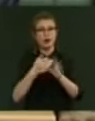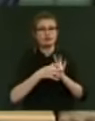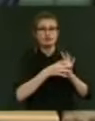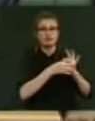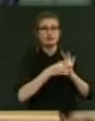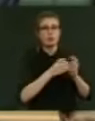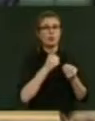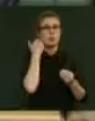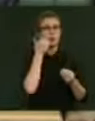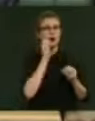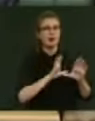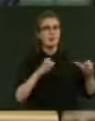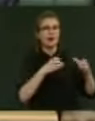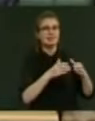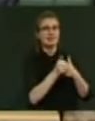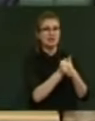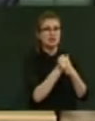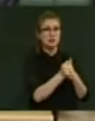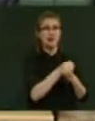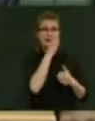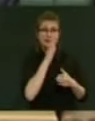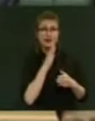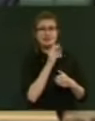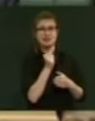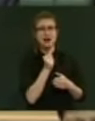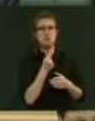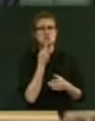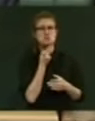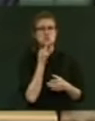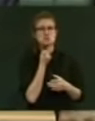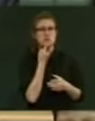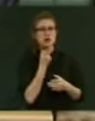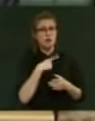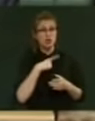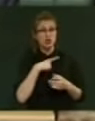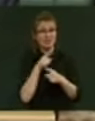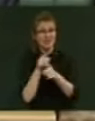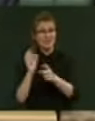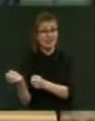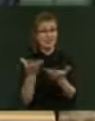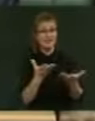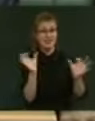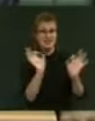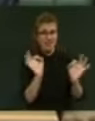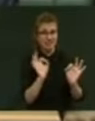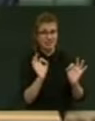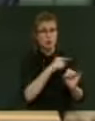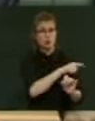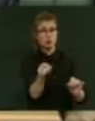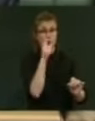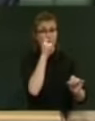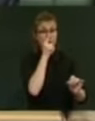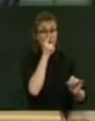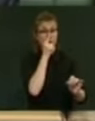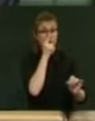it's sad that some will moan because they got nothing. They delivered nothing to the people of this country and the Māori Party has been able